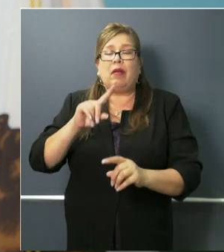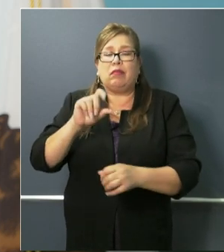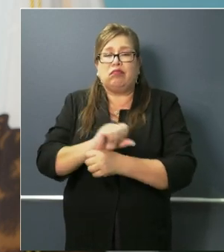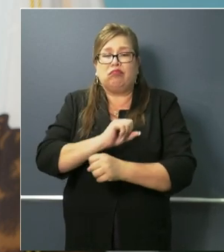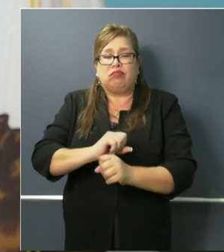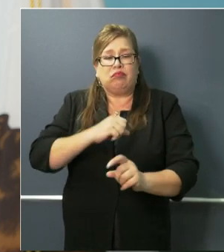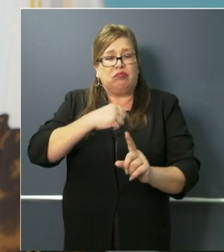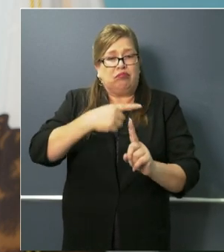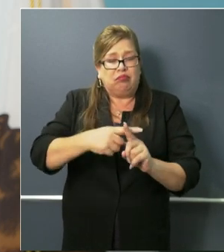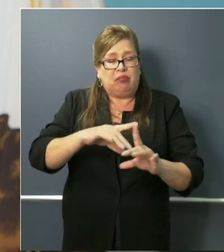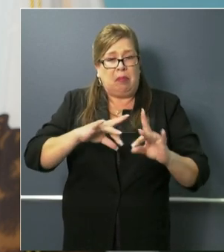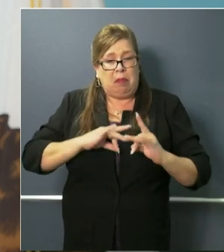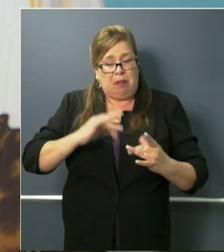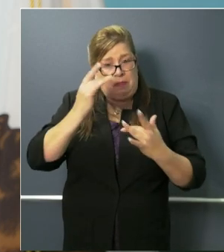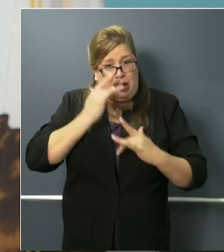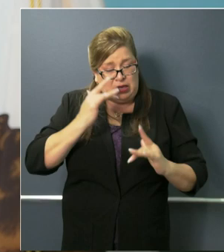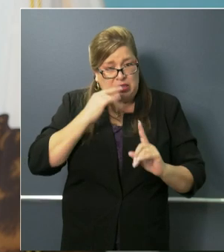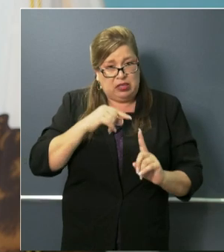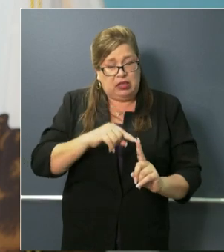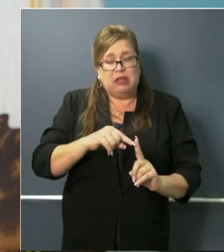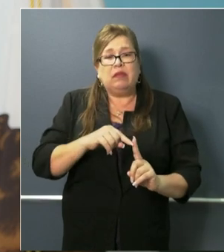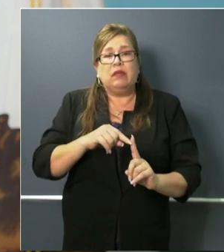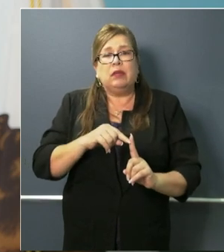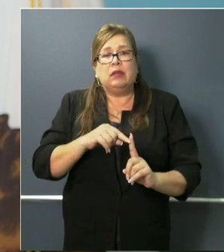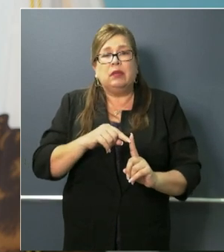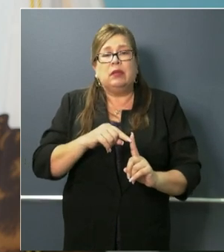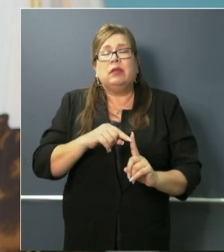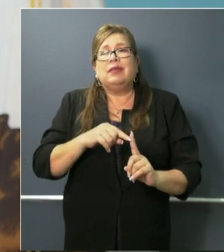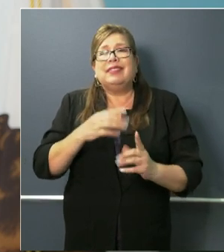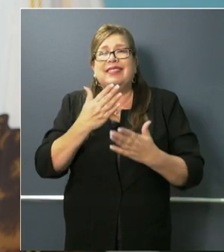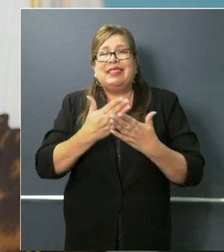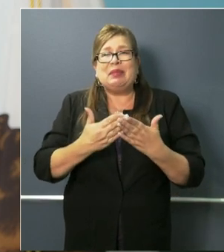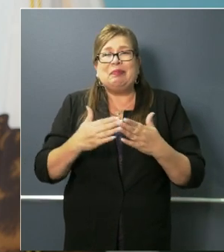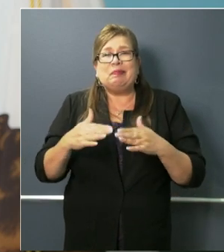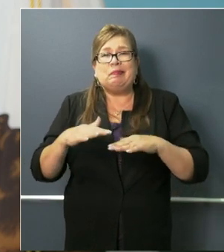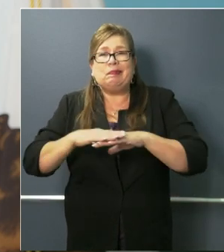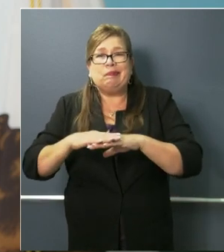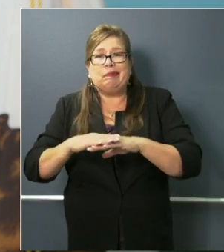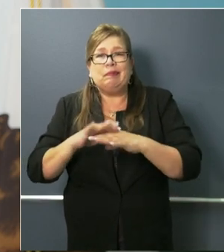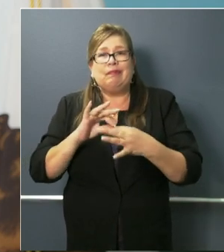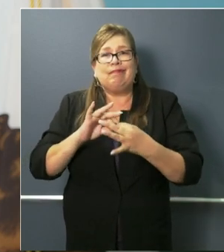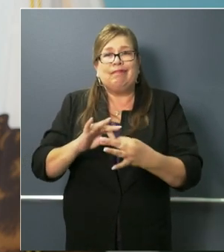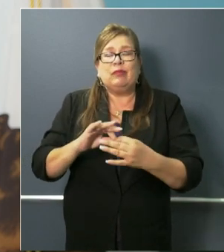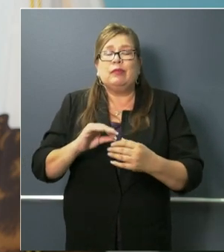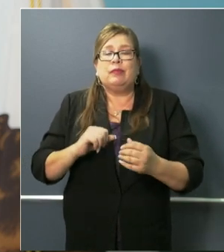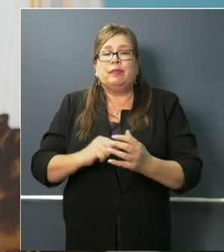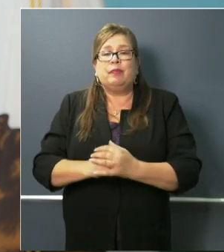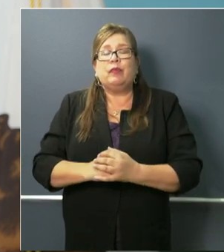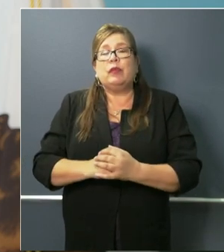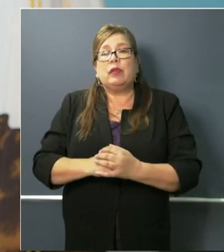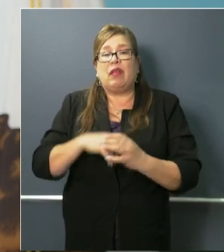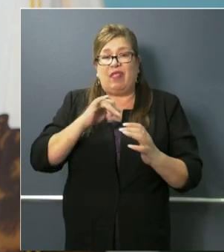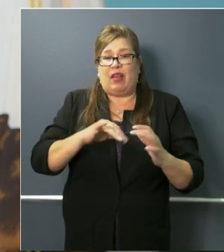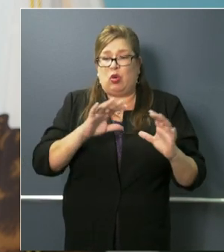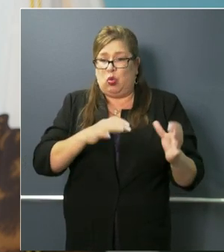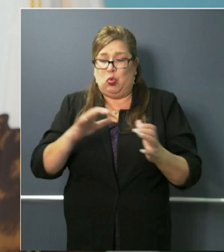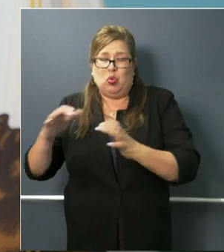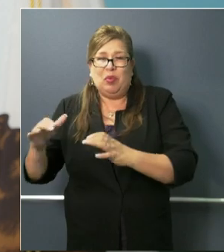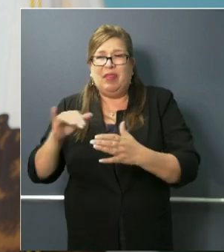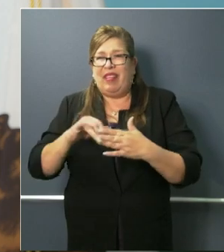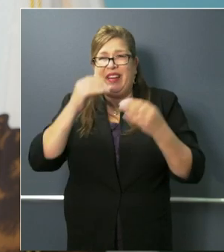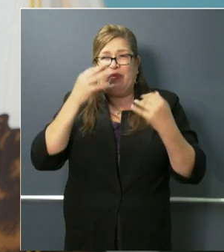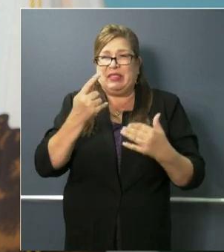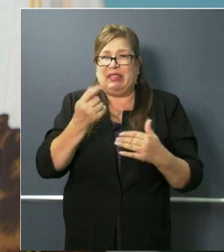not apple to apple. But there is some cross-pollinization there in terms of those cohorts and that data.